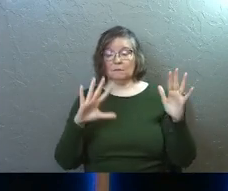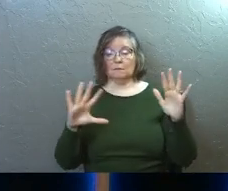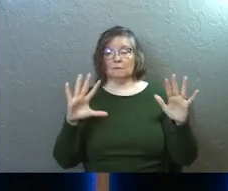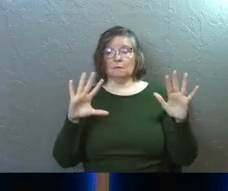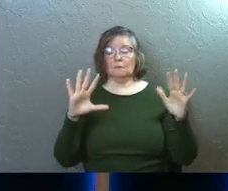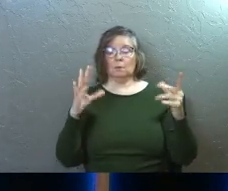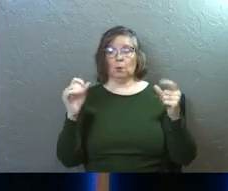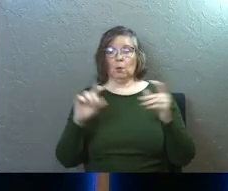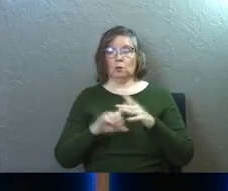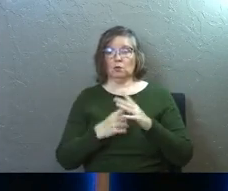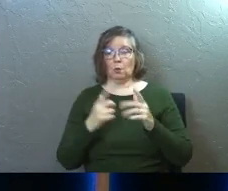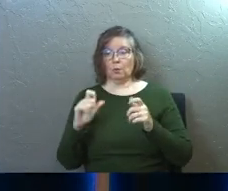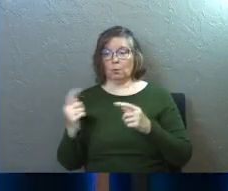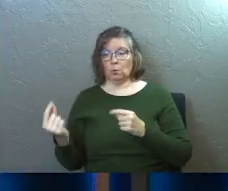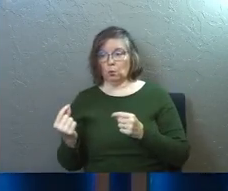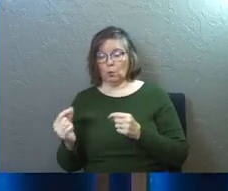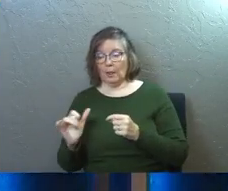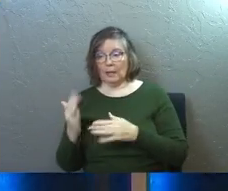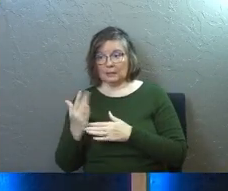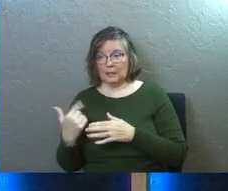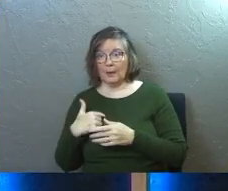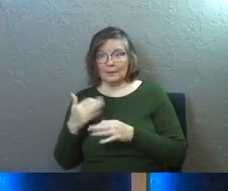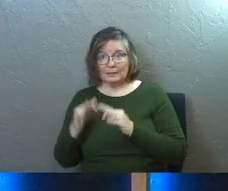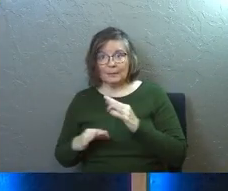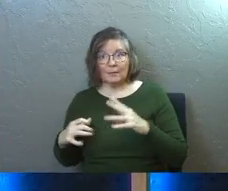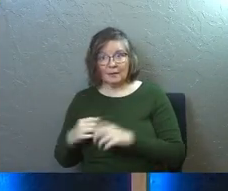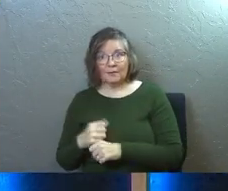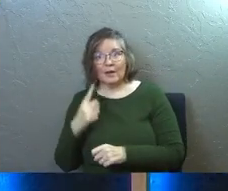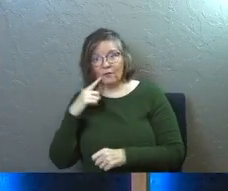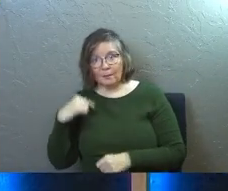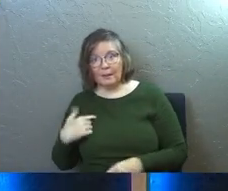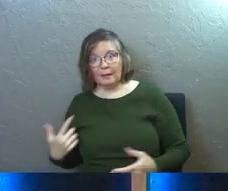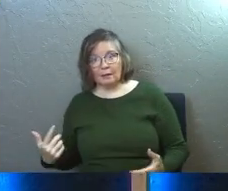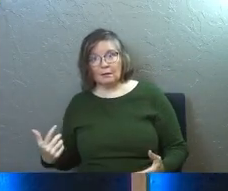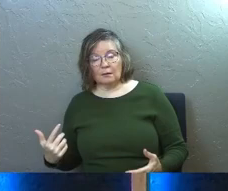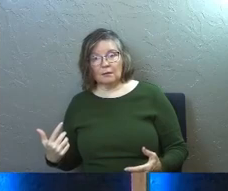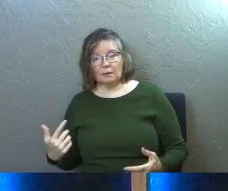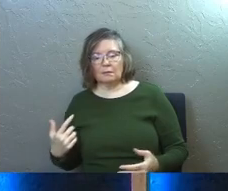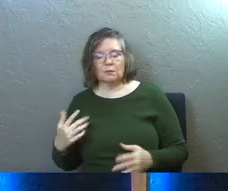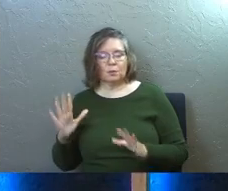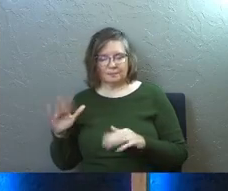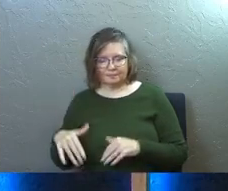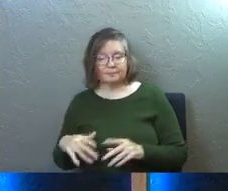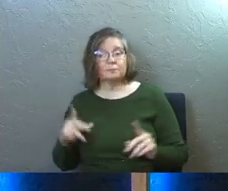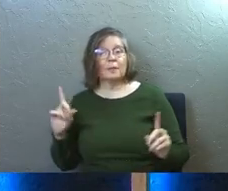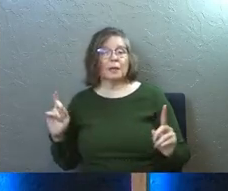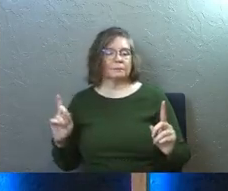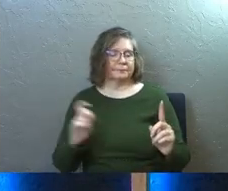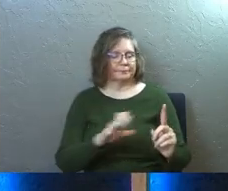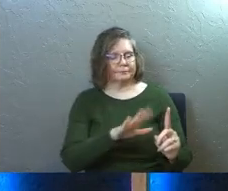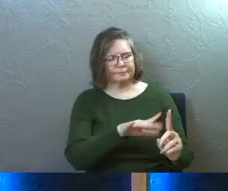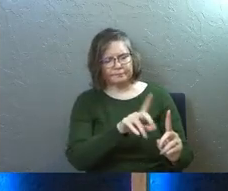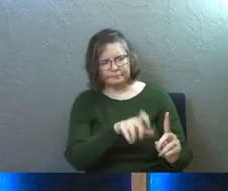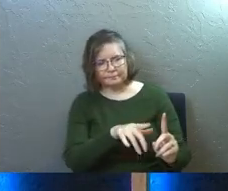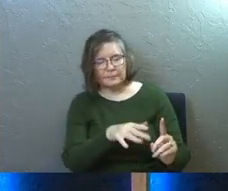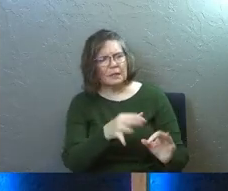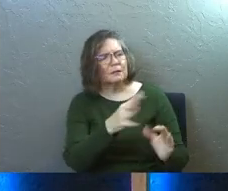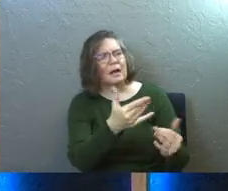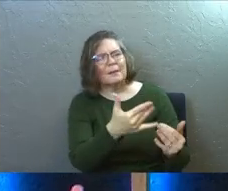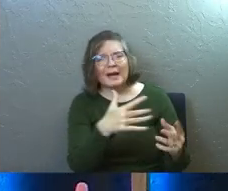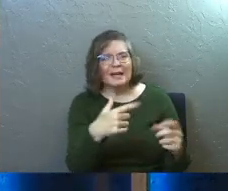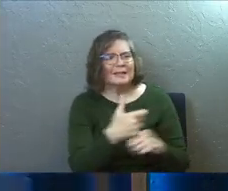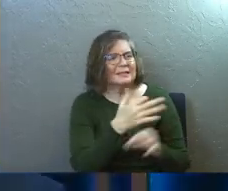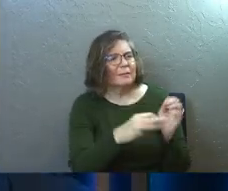I start? What am I supposed to do? Like, like somebody simplify this for me. And so he goes and he asked Jesus this question, simplify,